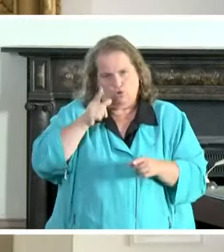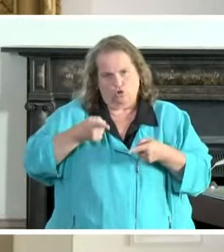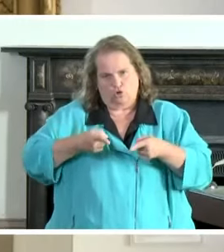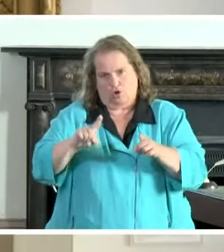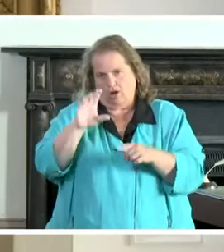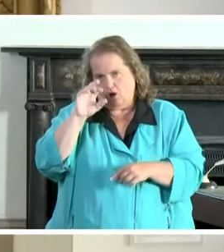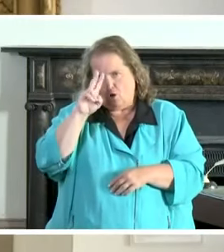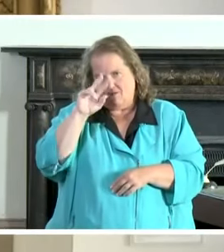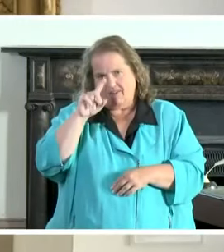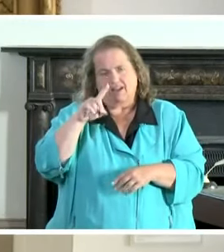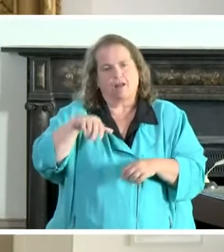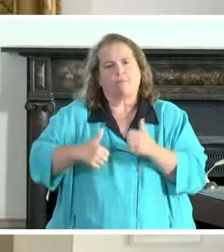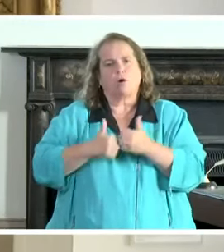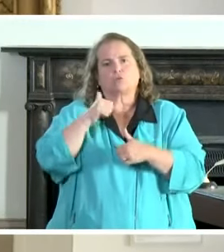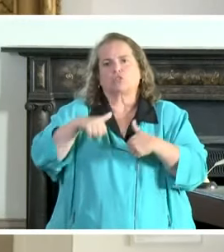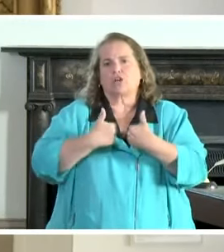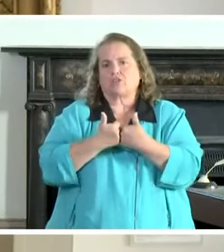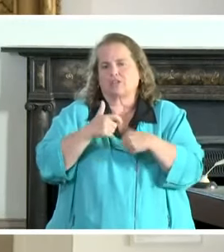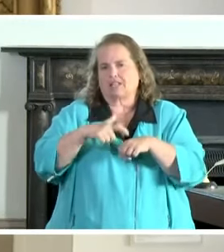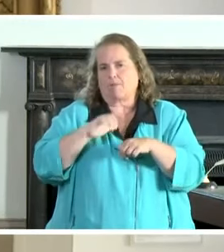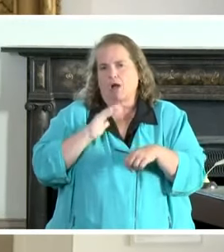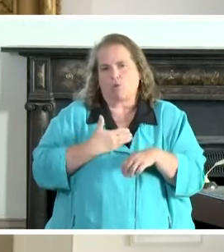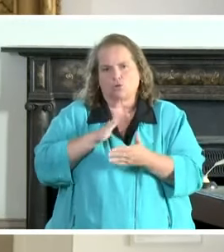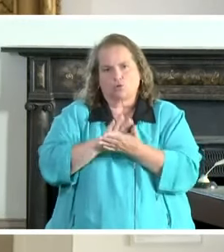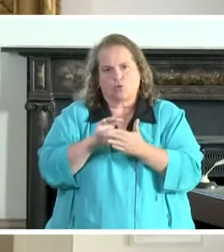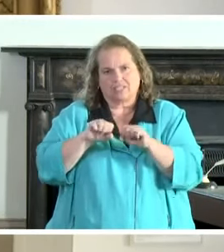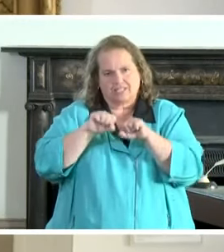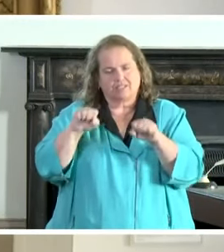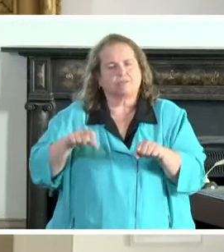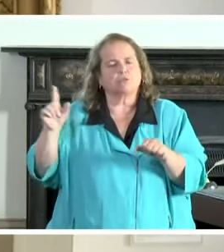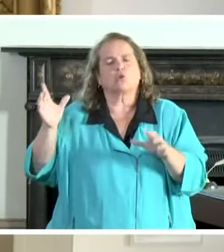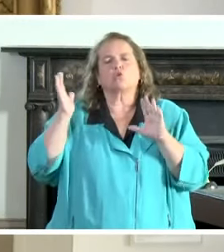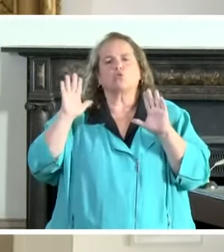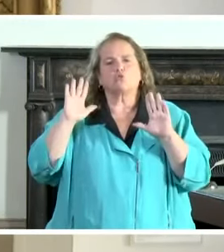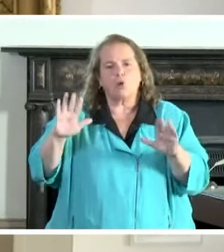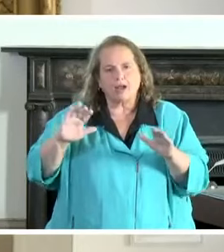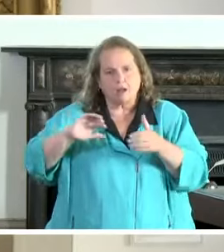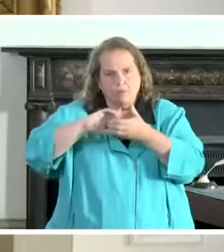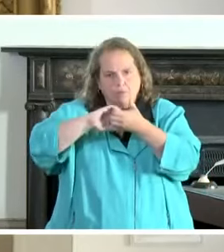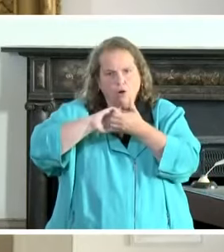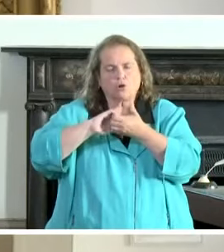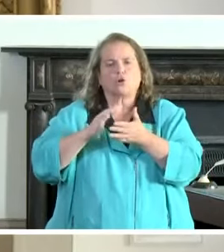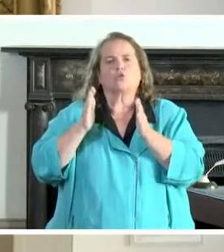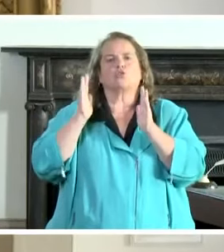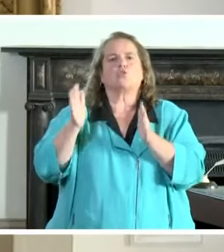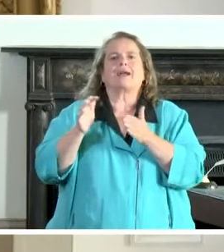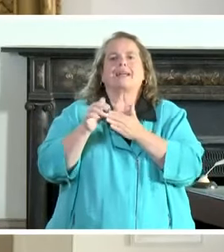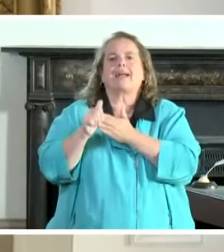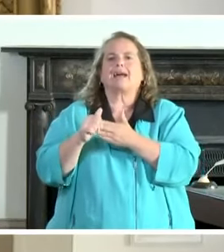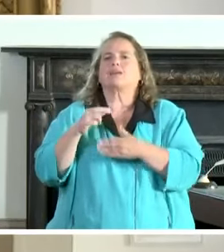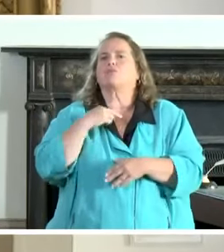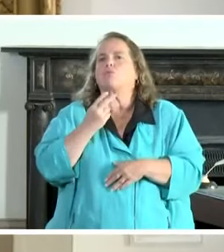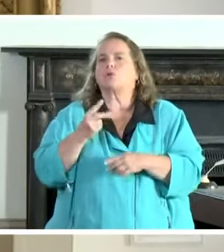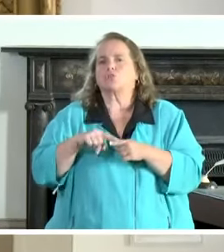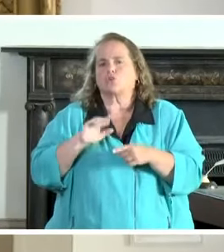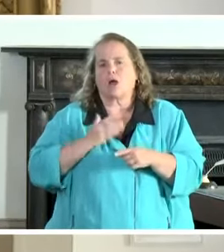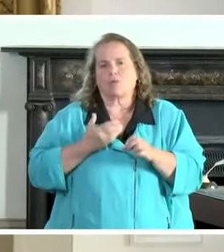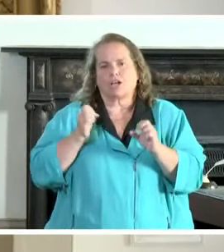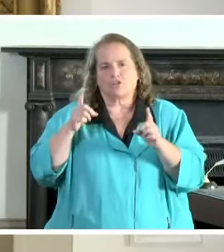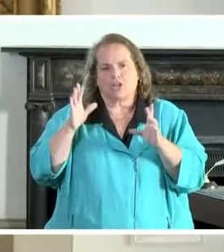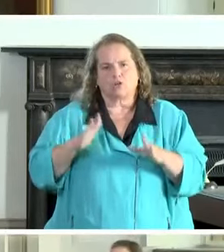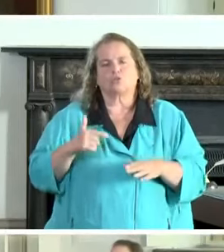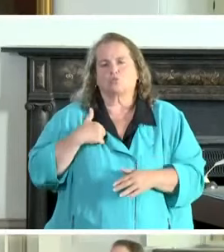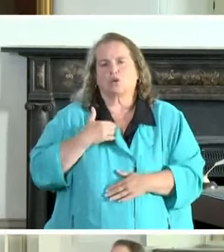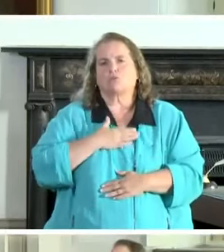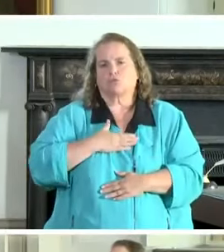times for our school systems but he has been a a great partner a great guiding voice to our educators and we appreciate him